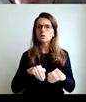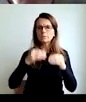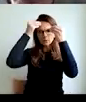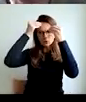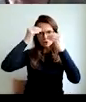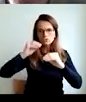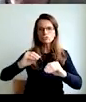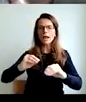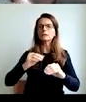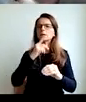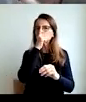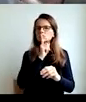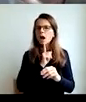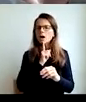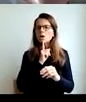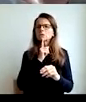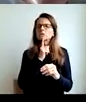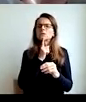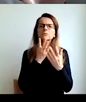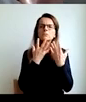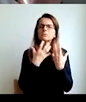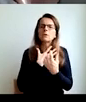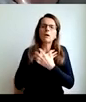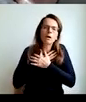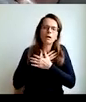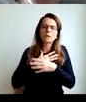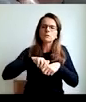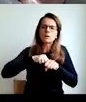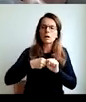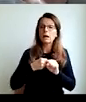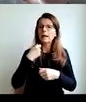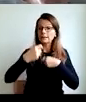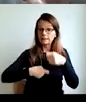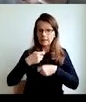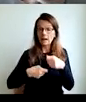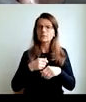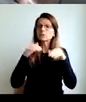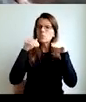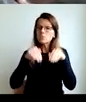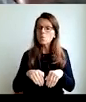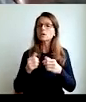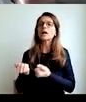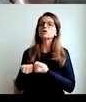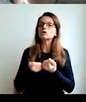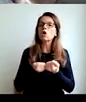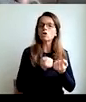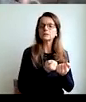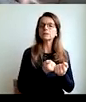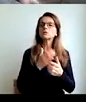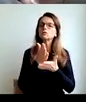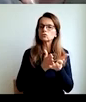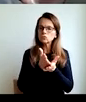crown of thorns, honoring hard work, sacrifice, and